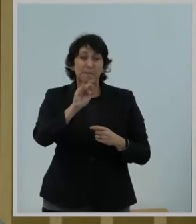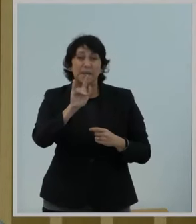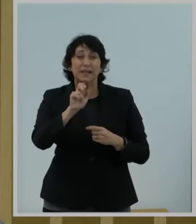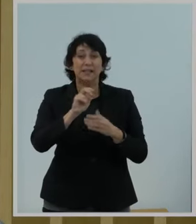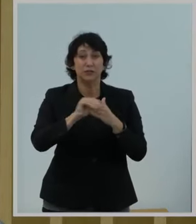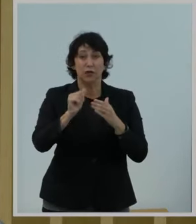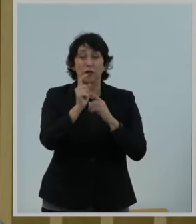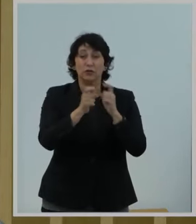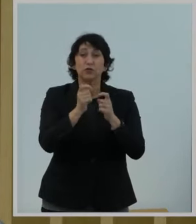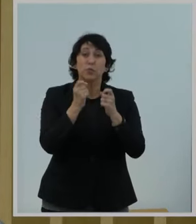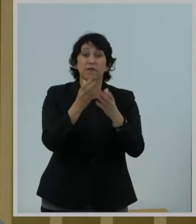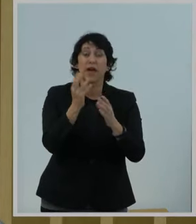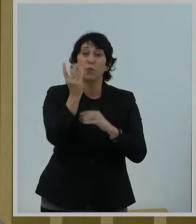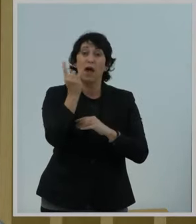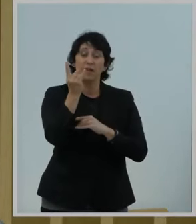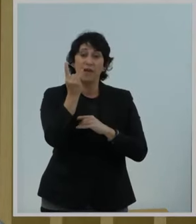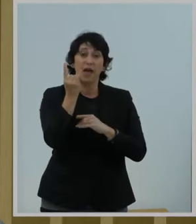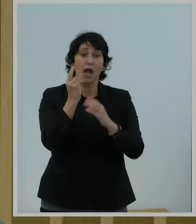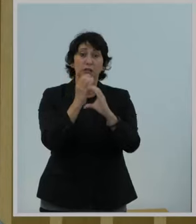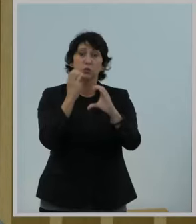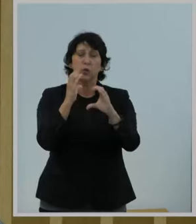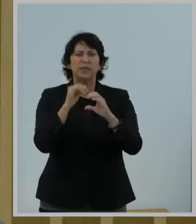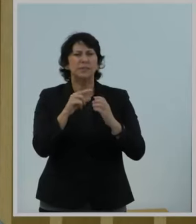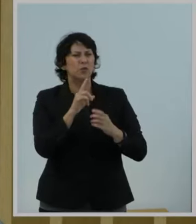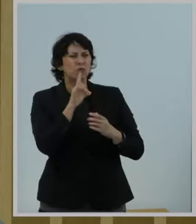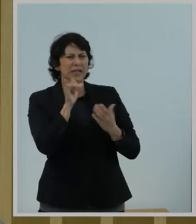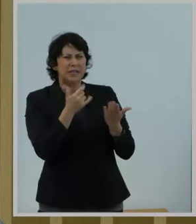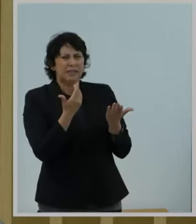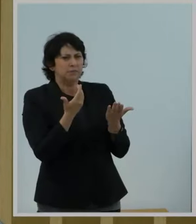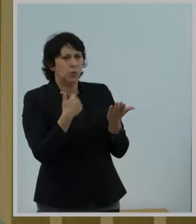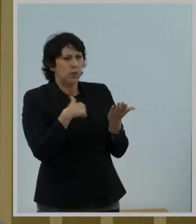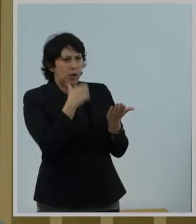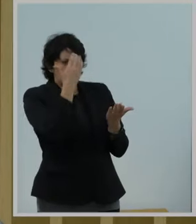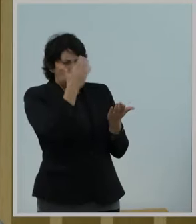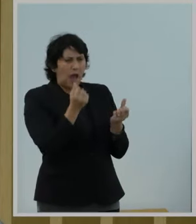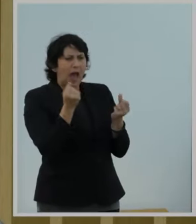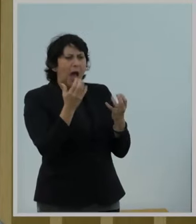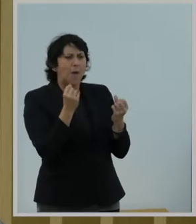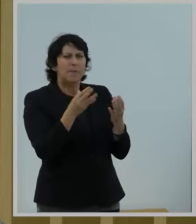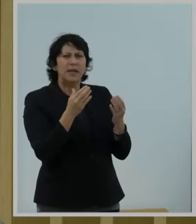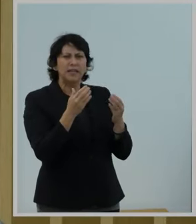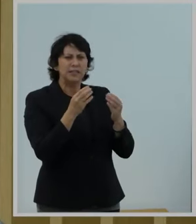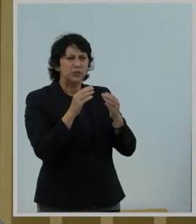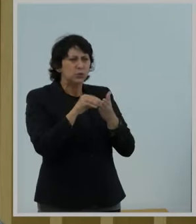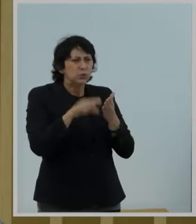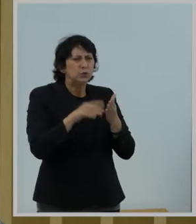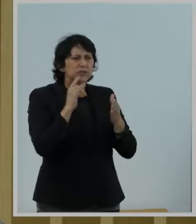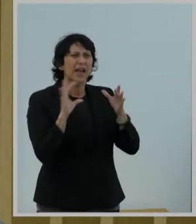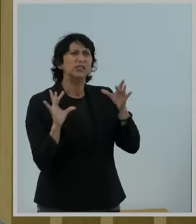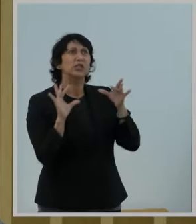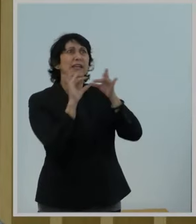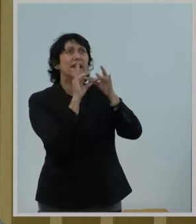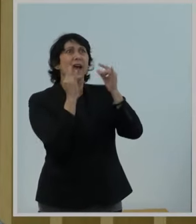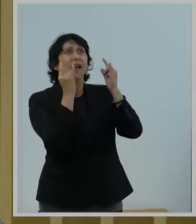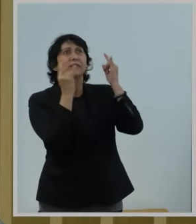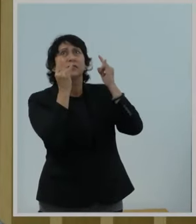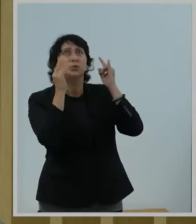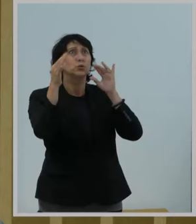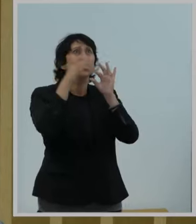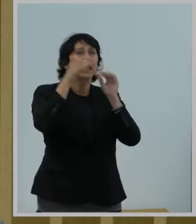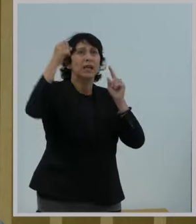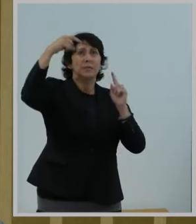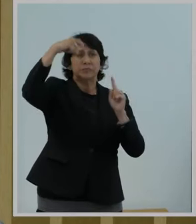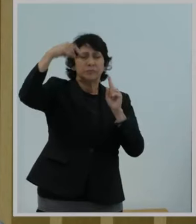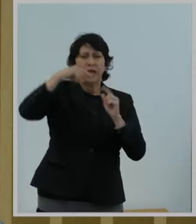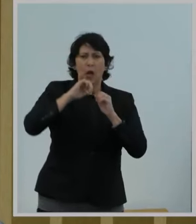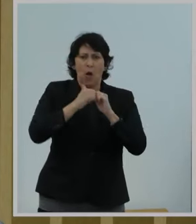Wi-Fi on school buses, but we don't have a real accounting of the number of students that have been connected or the ways in which these connections have been